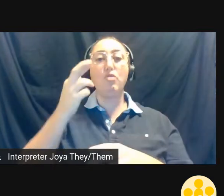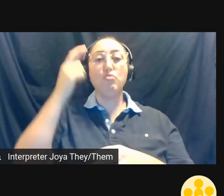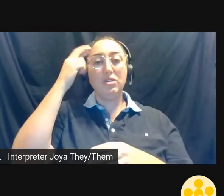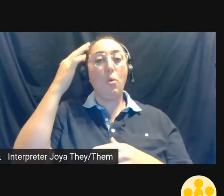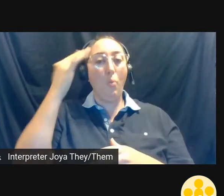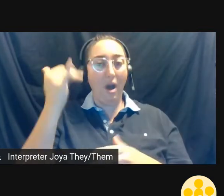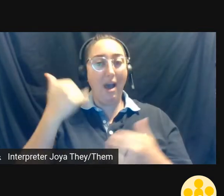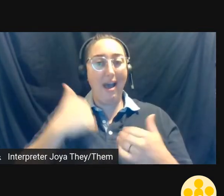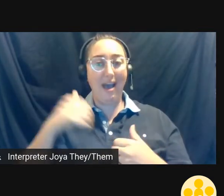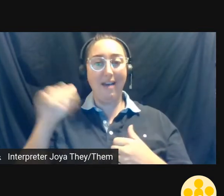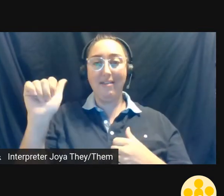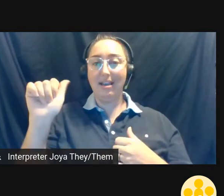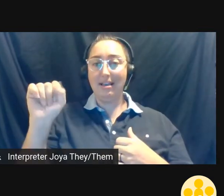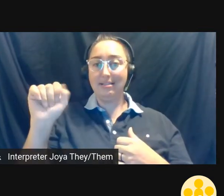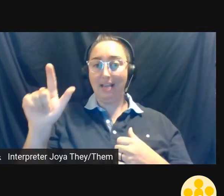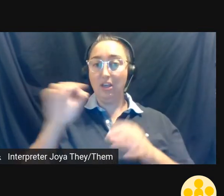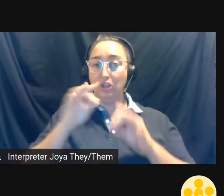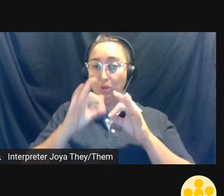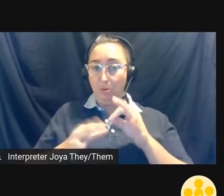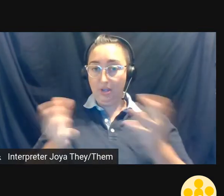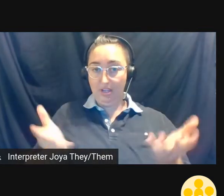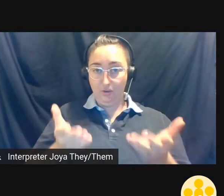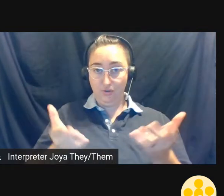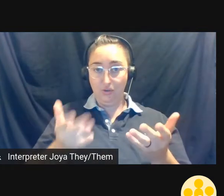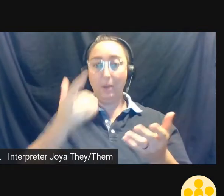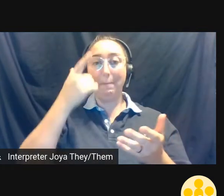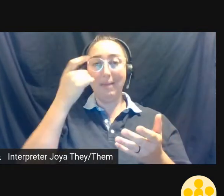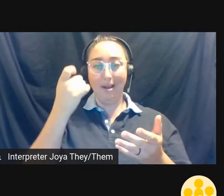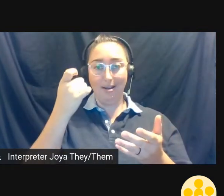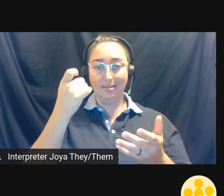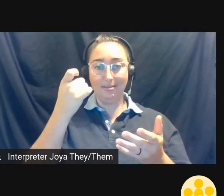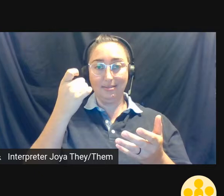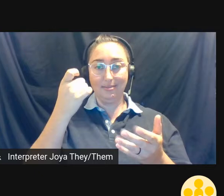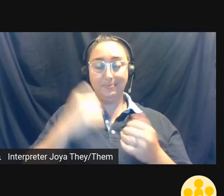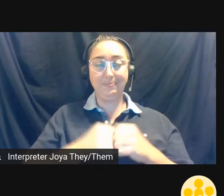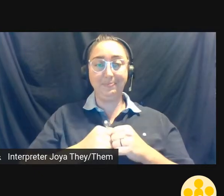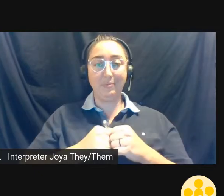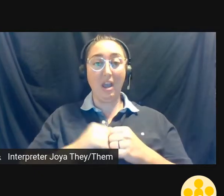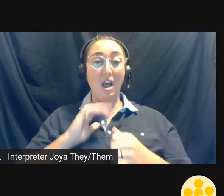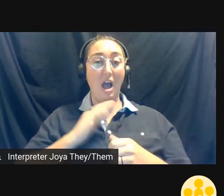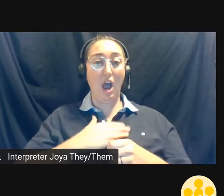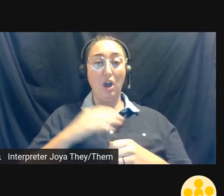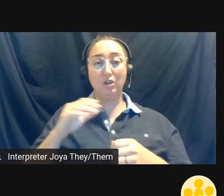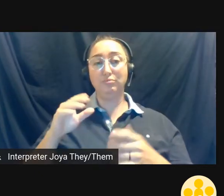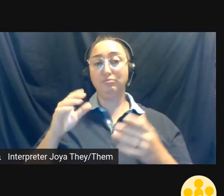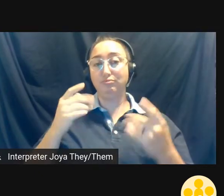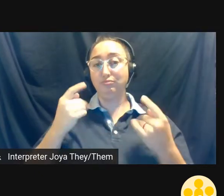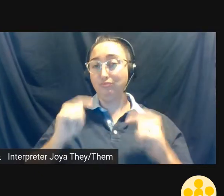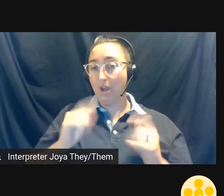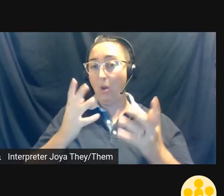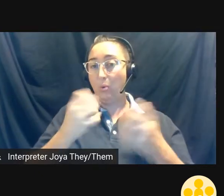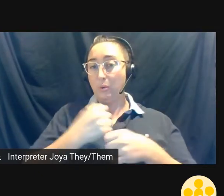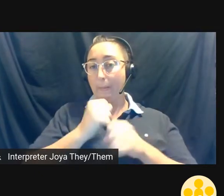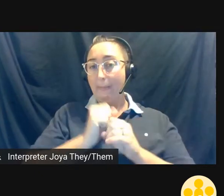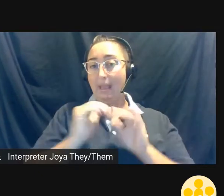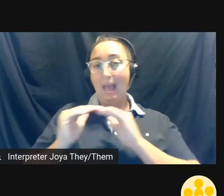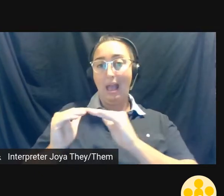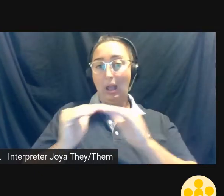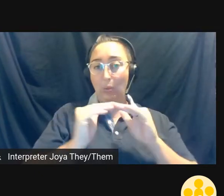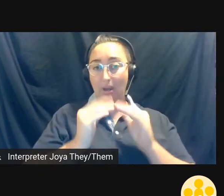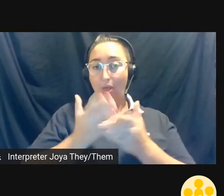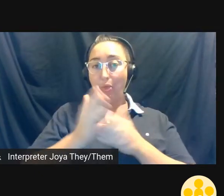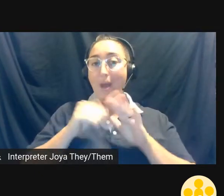we have ASL interpretation with us is because in our drive to create equity through access